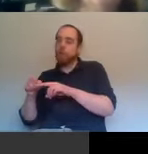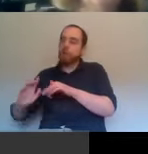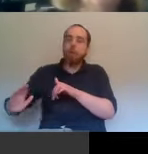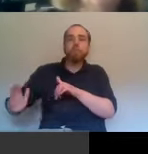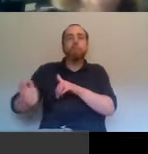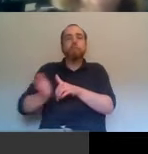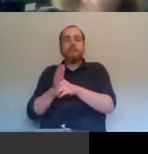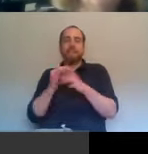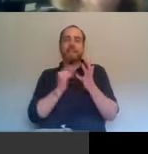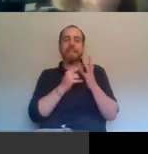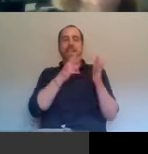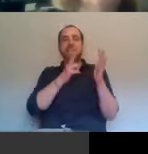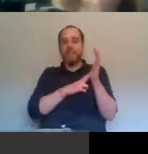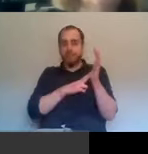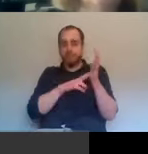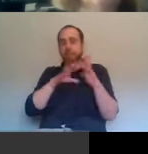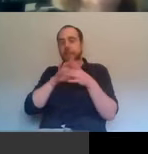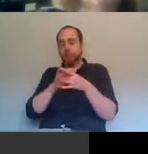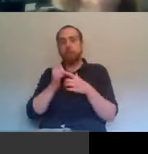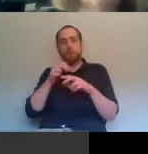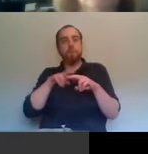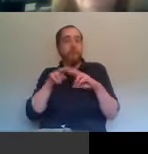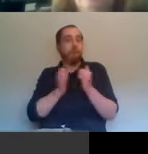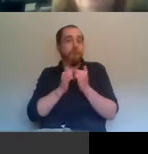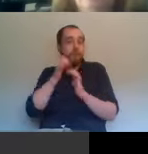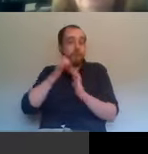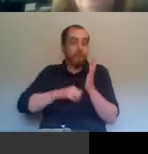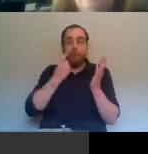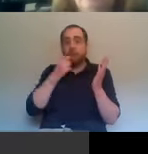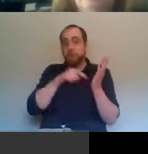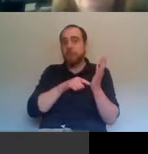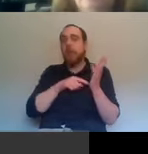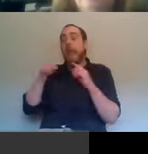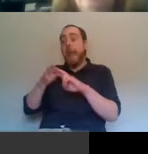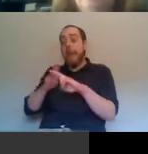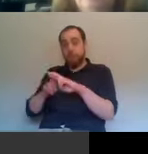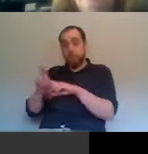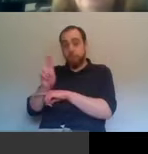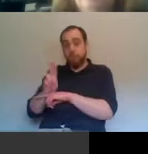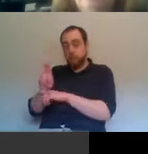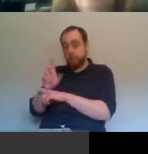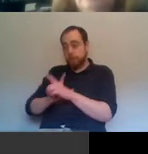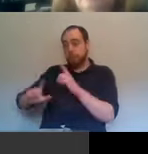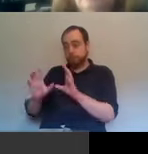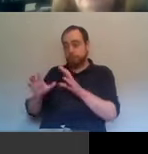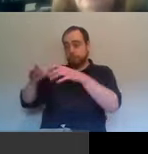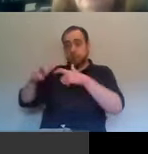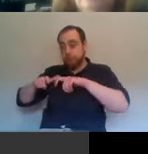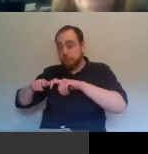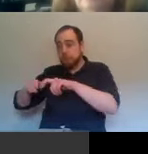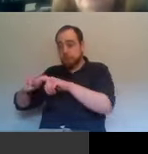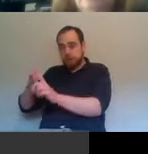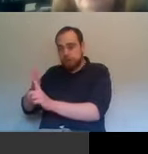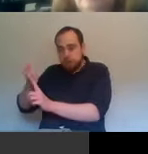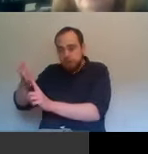Friday Agreement, and therefore, and if you, if enough unionism goes in that direction, then I'm afraid we, everything I've just said about